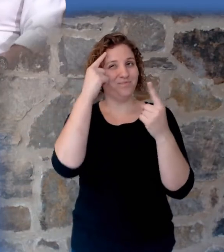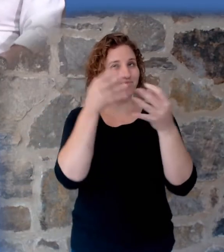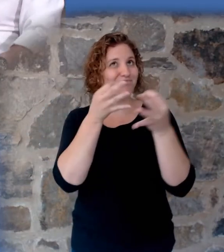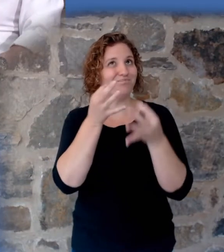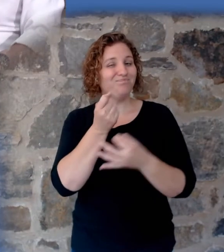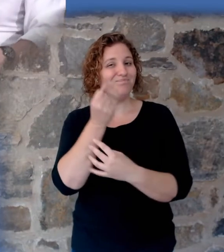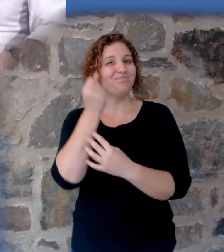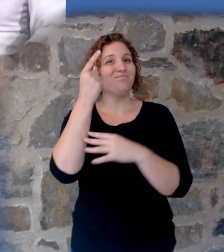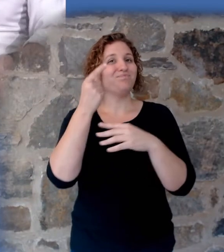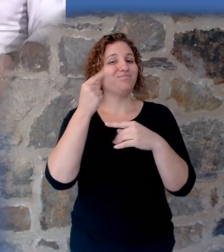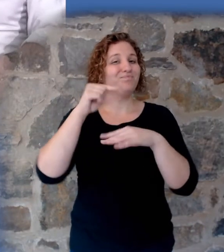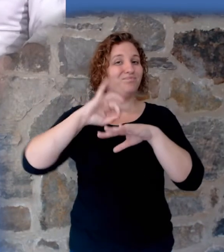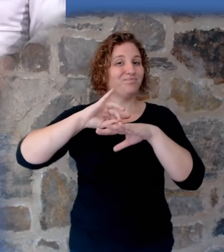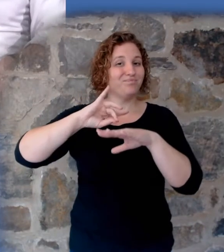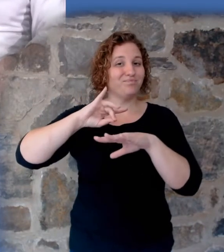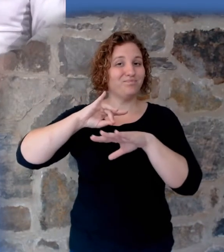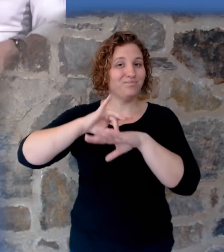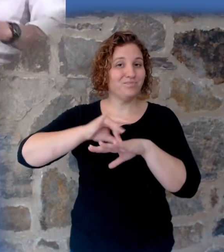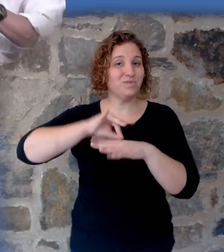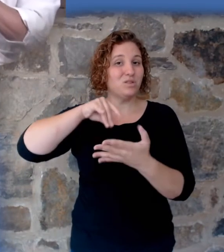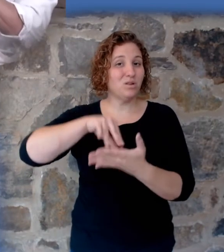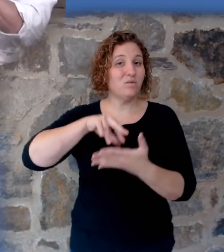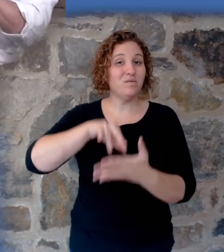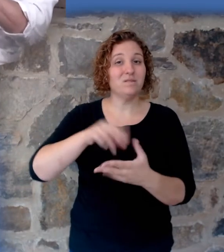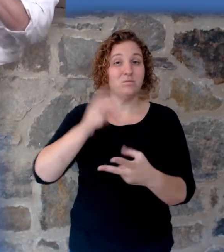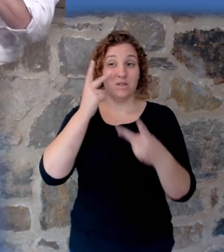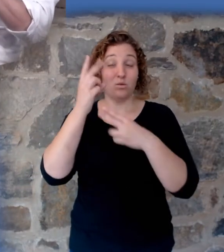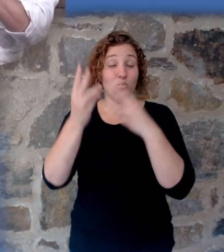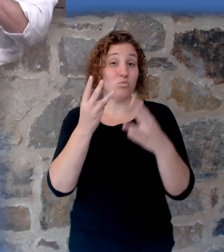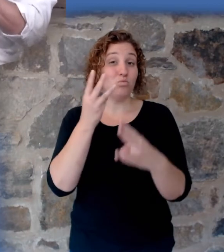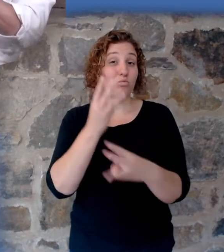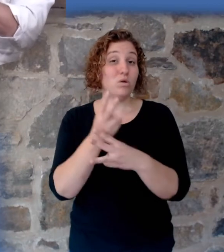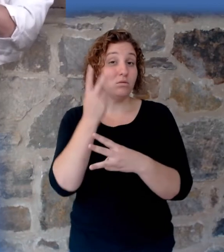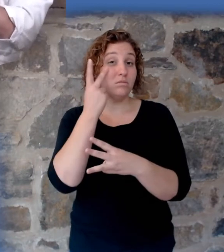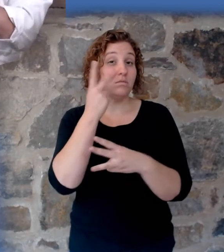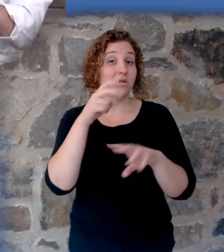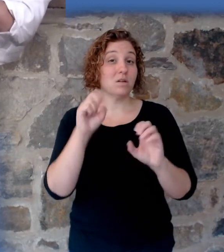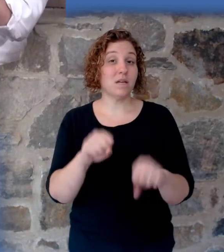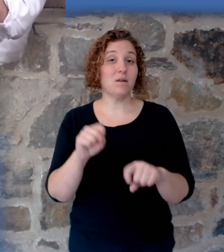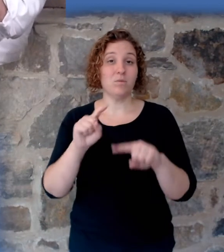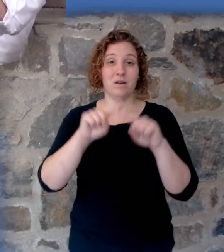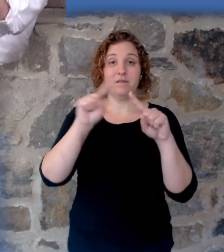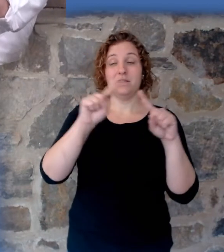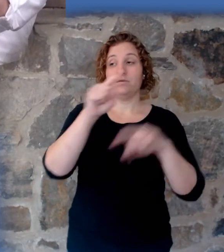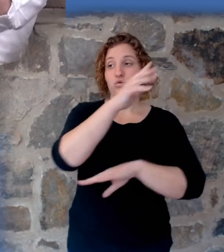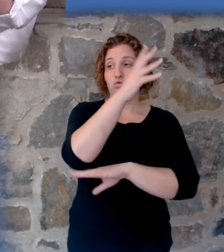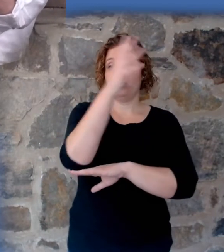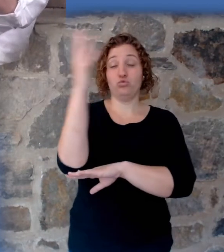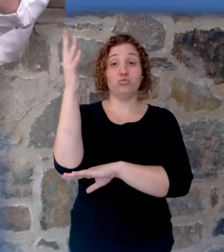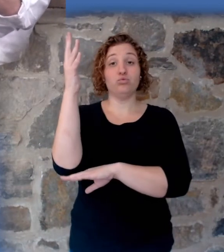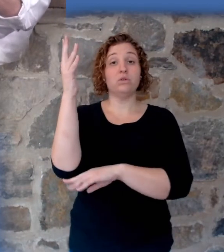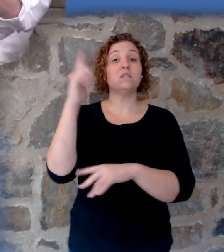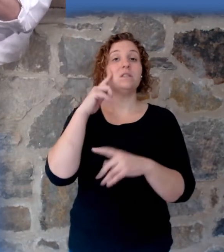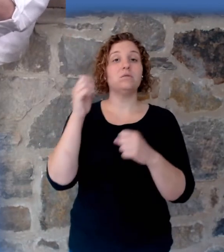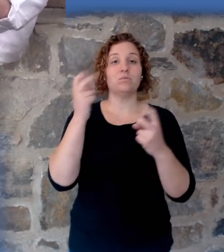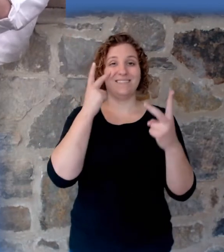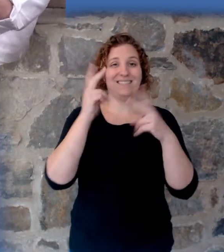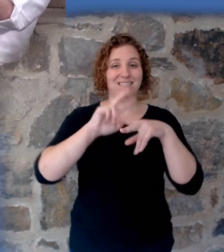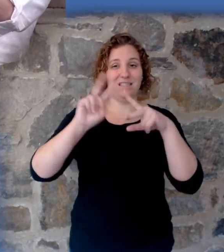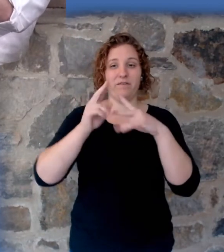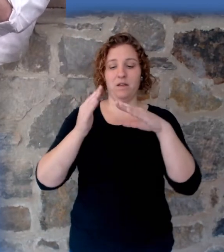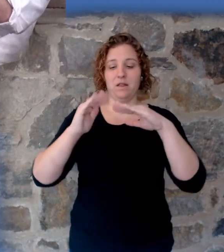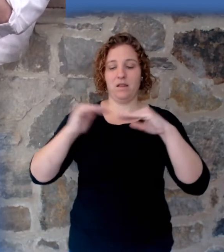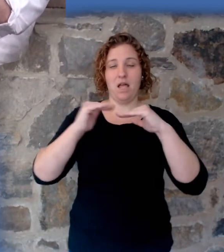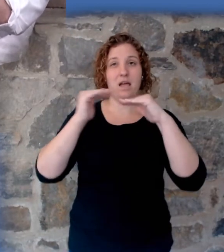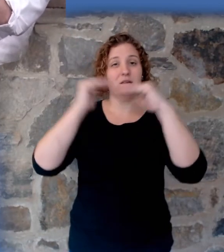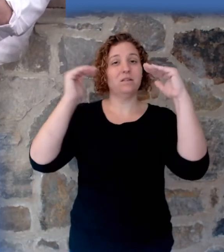what they see around the world and this is around the world where we've got these polystrate trees that are going through different layers. The layers